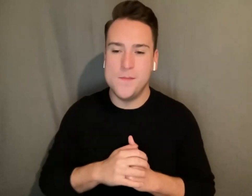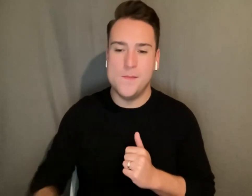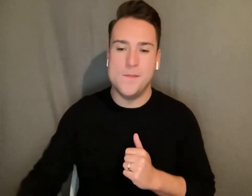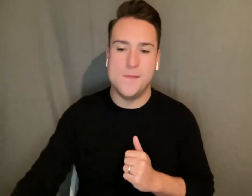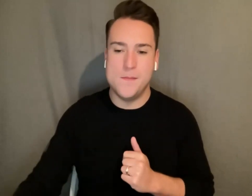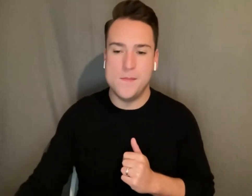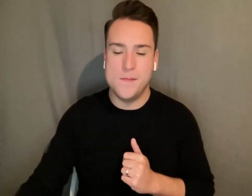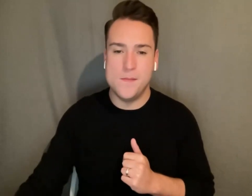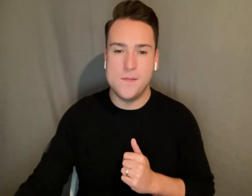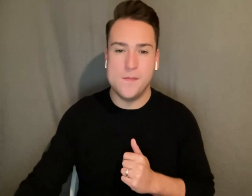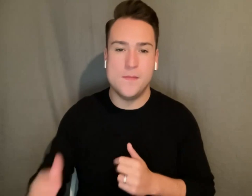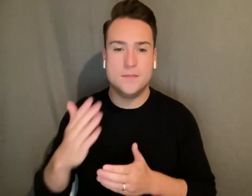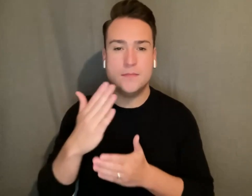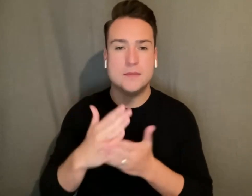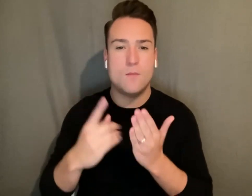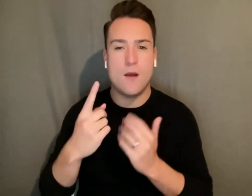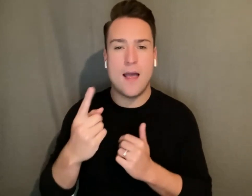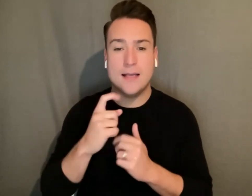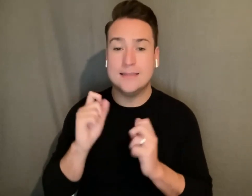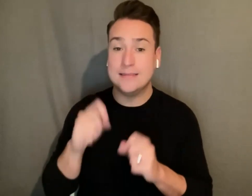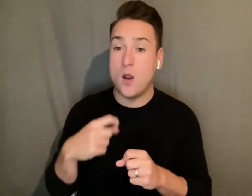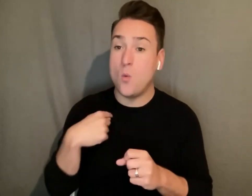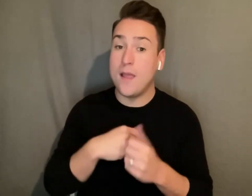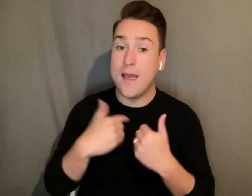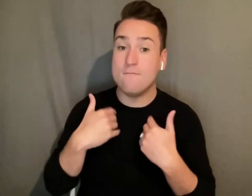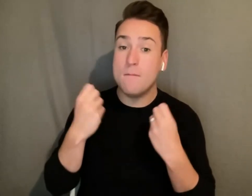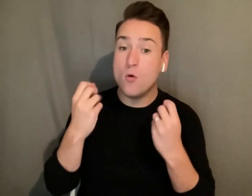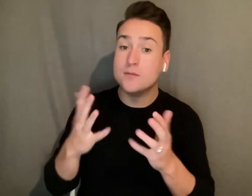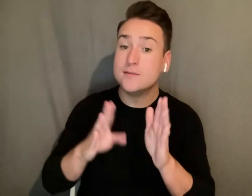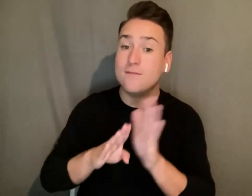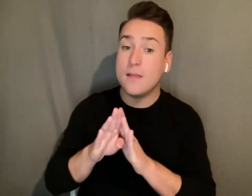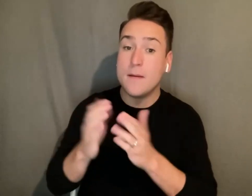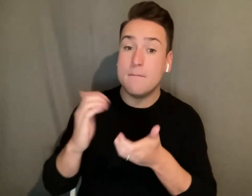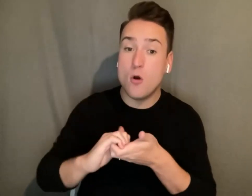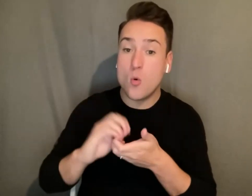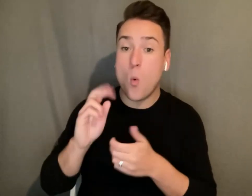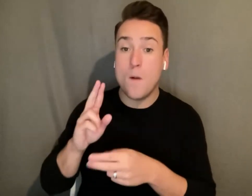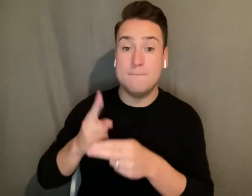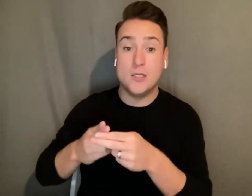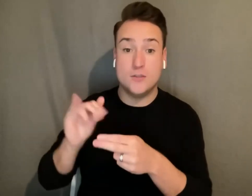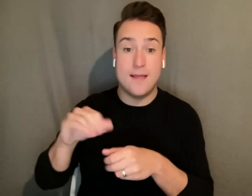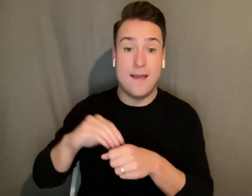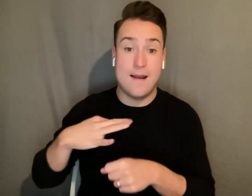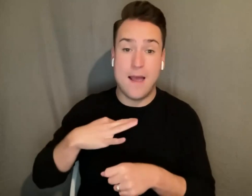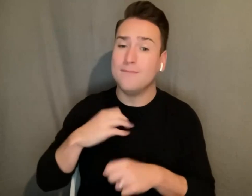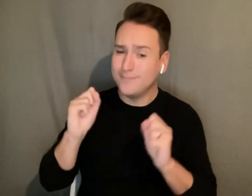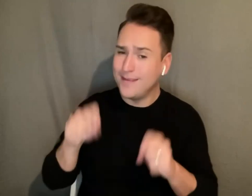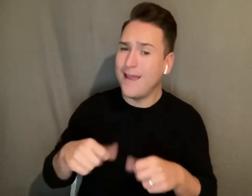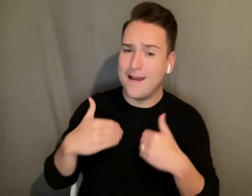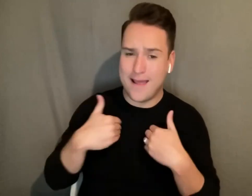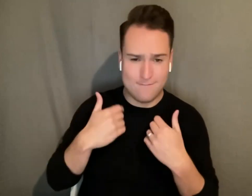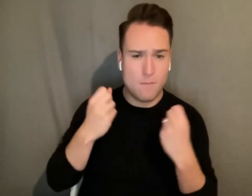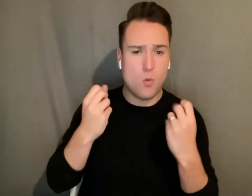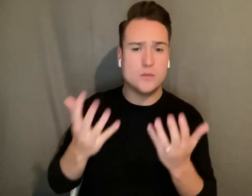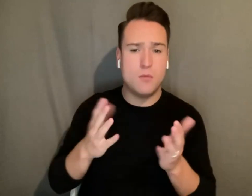um can we have multiple development partners or mention that in the application absolutely um